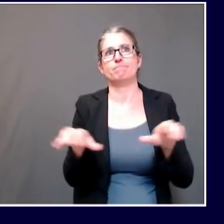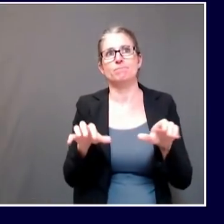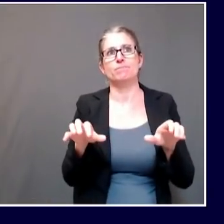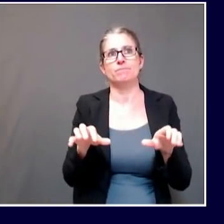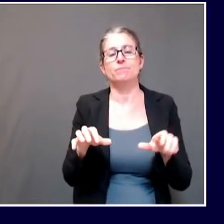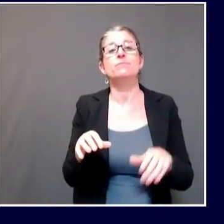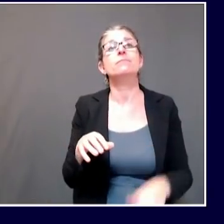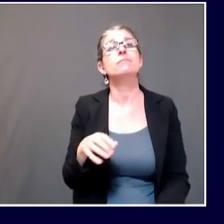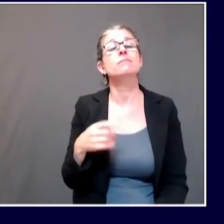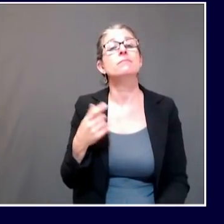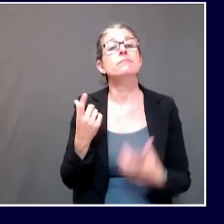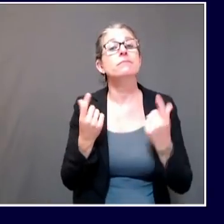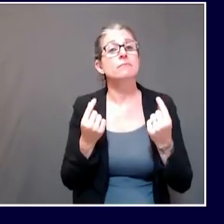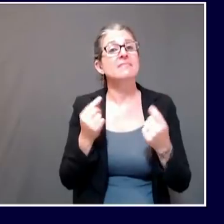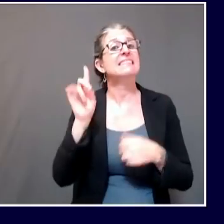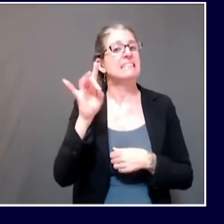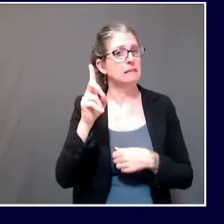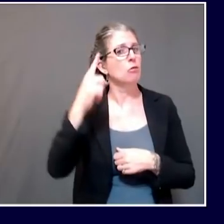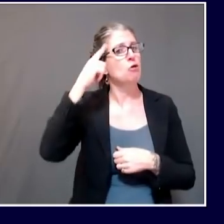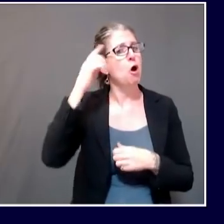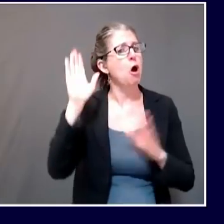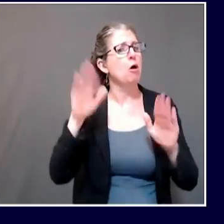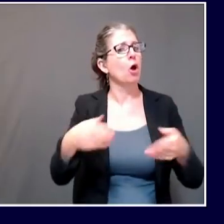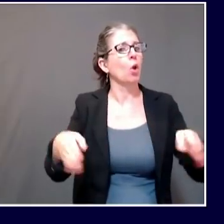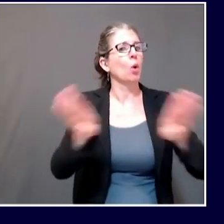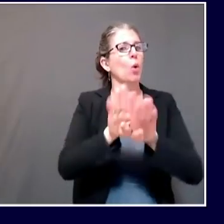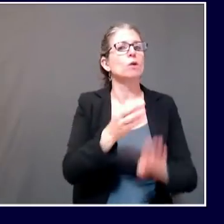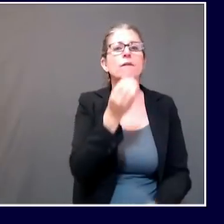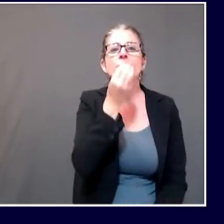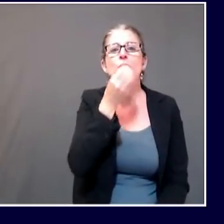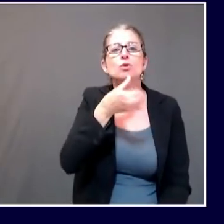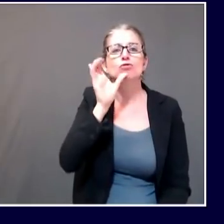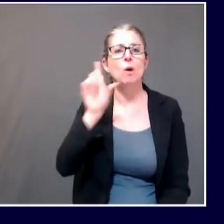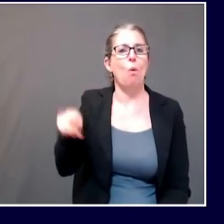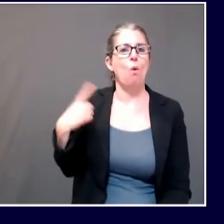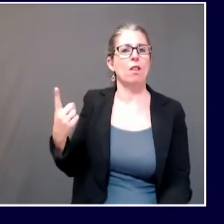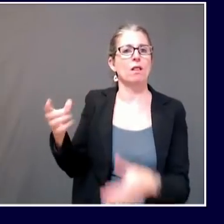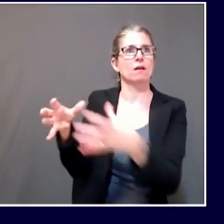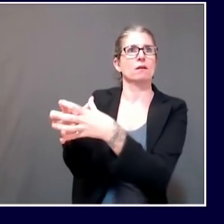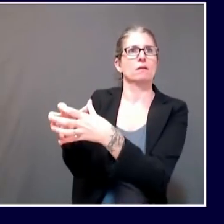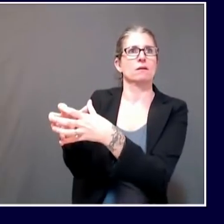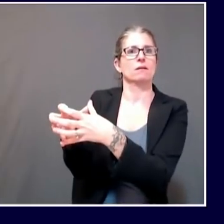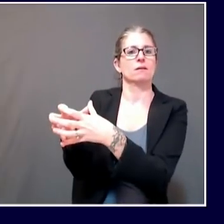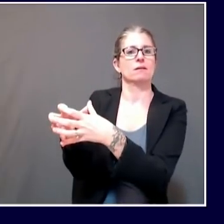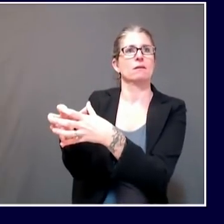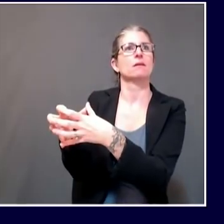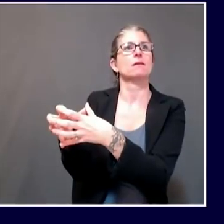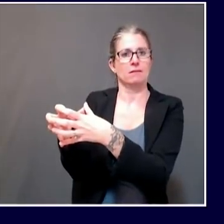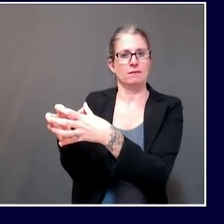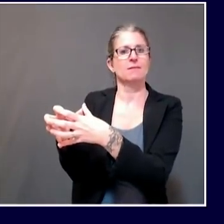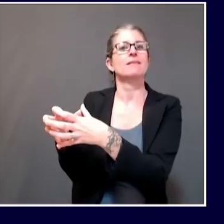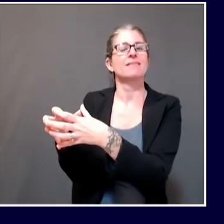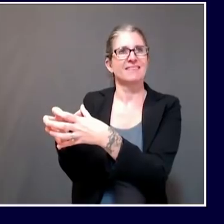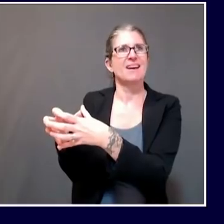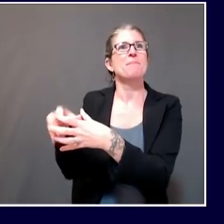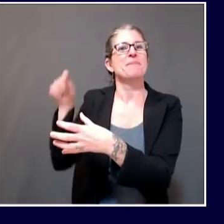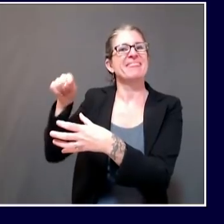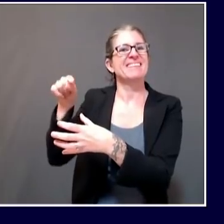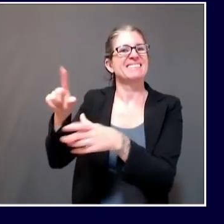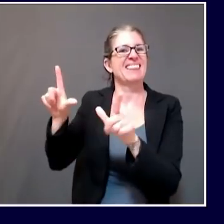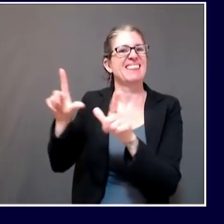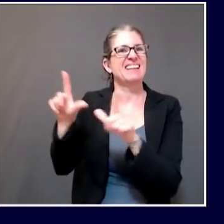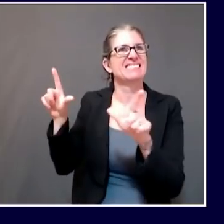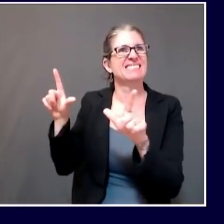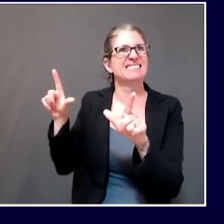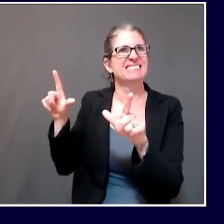when after repeated engagements with the owners of the facility explaining our guidance, which has been basically the same guidance all summer,